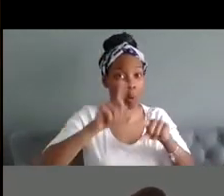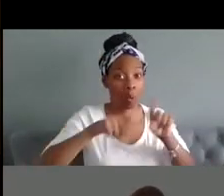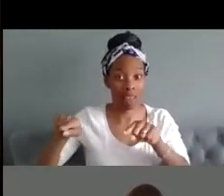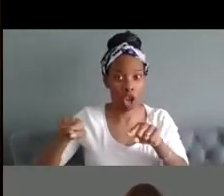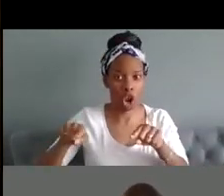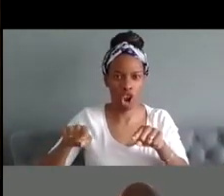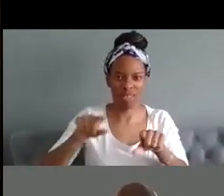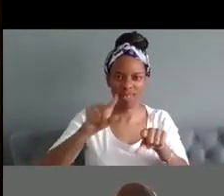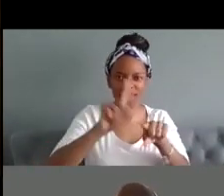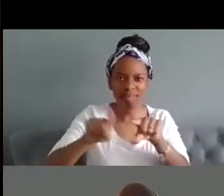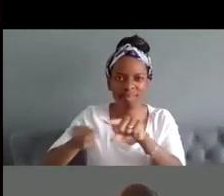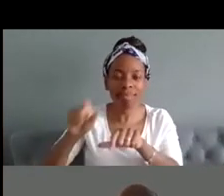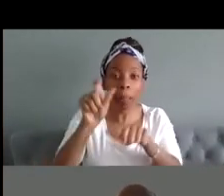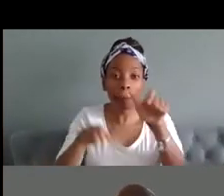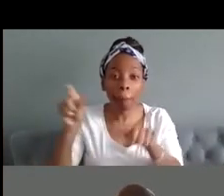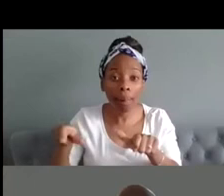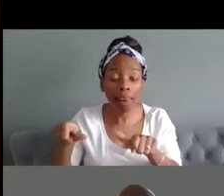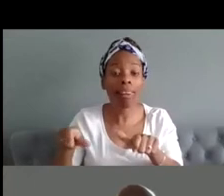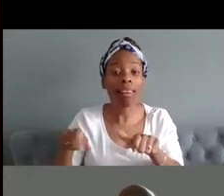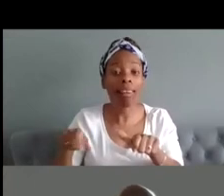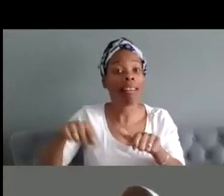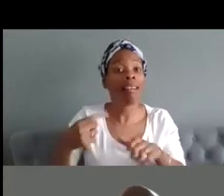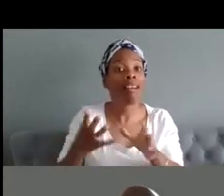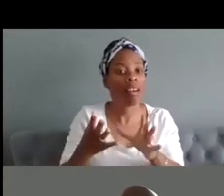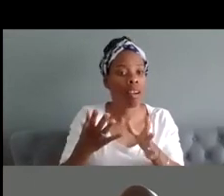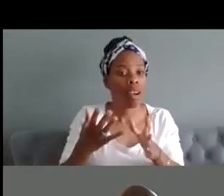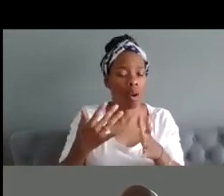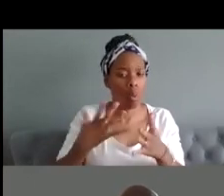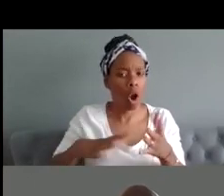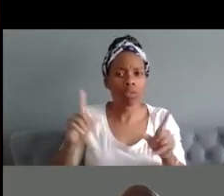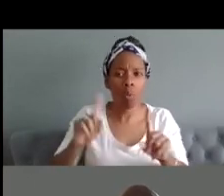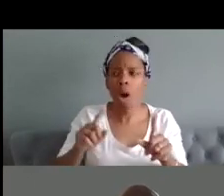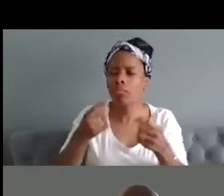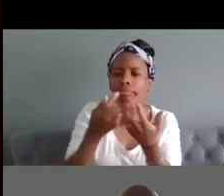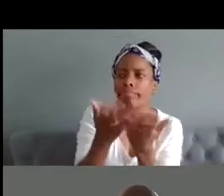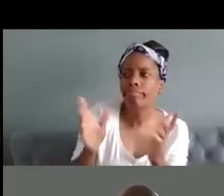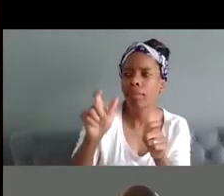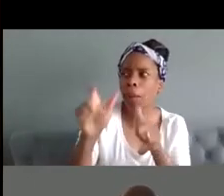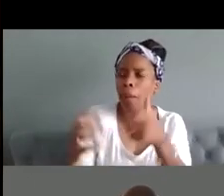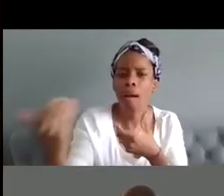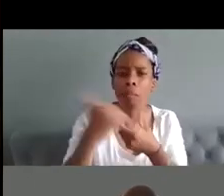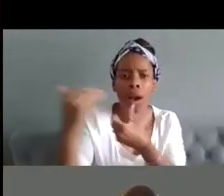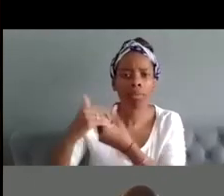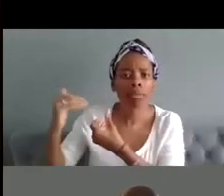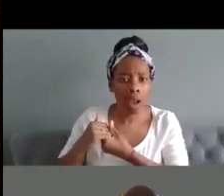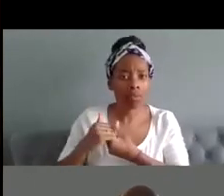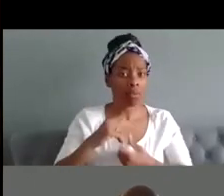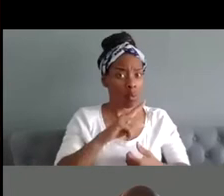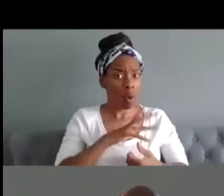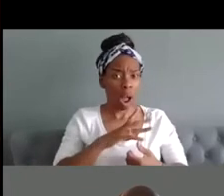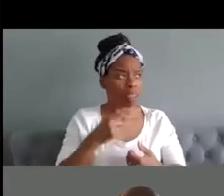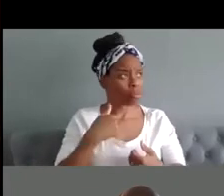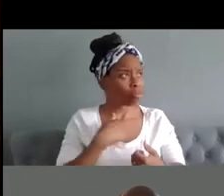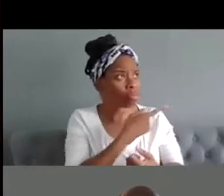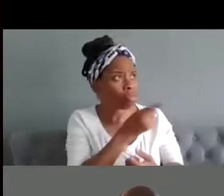people with complex support needs brought into the heart of cultural and civic life and so that they can see themselves reflected